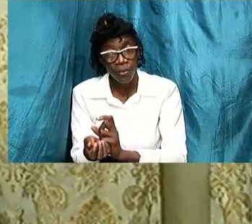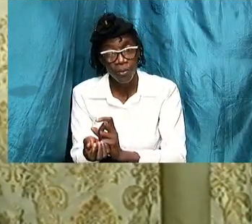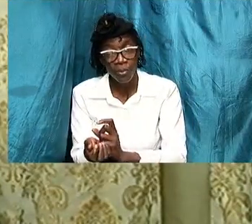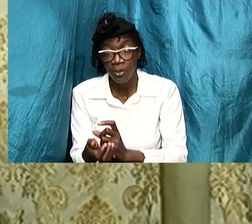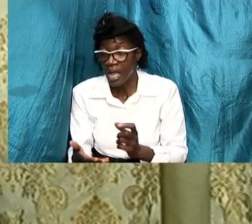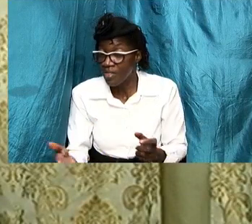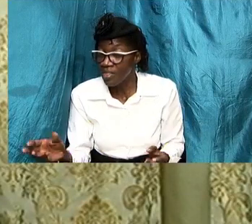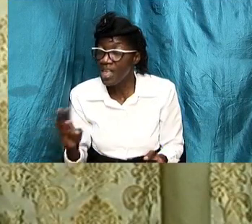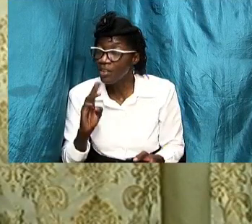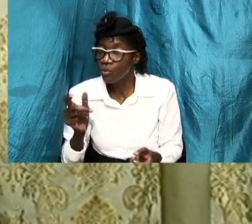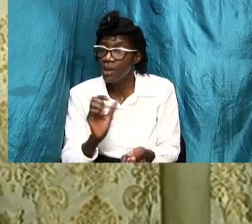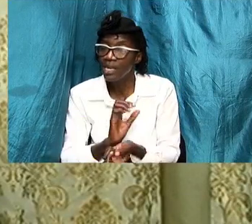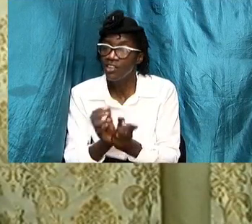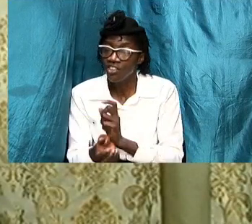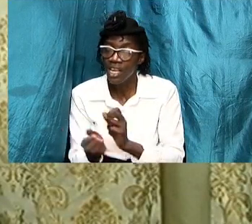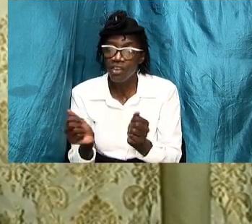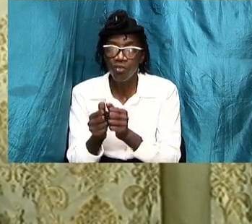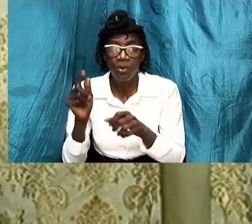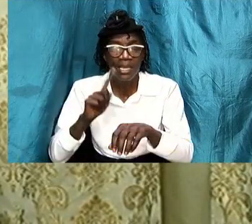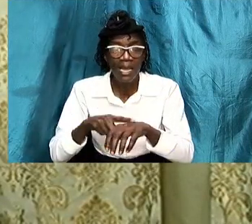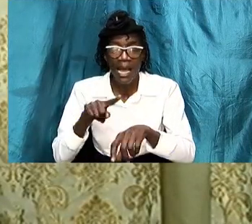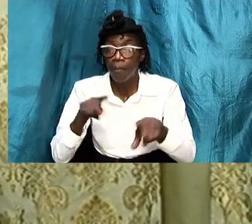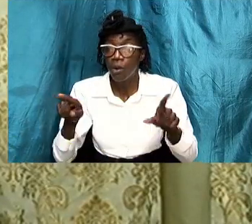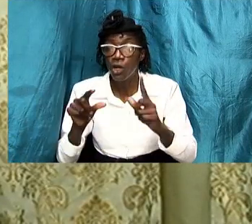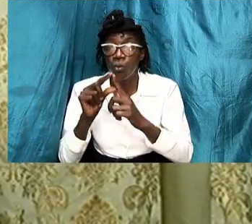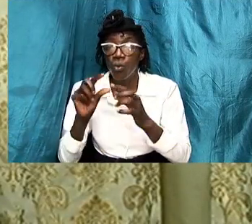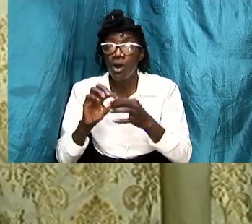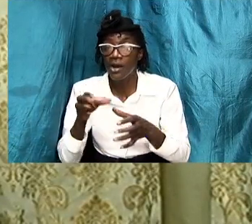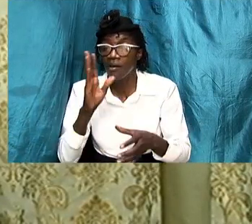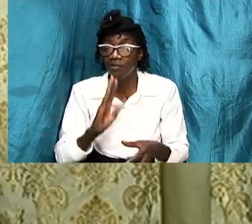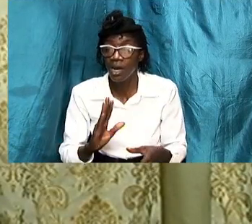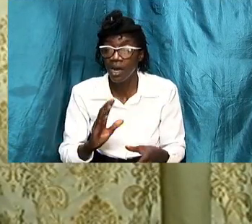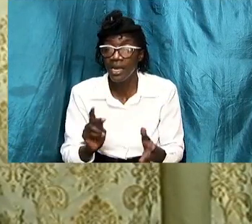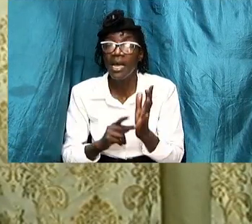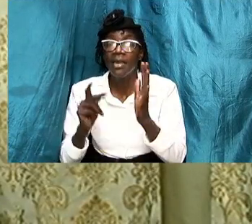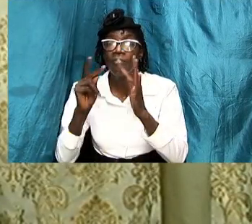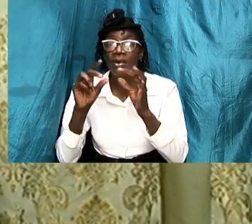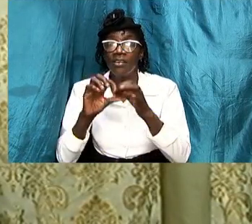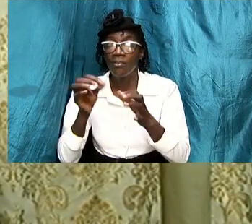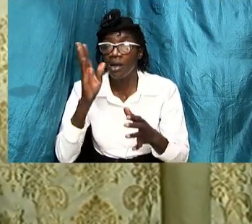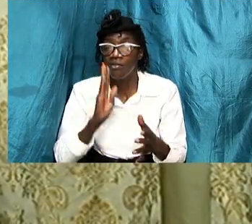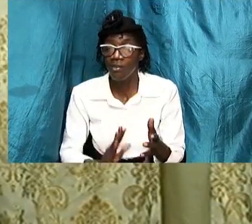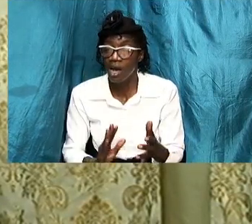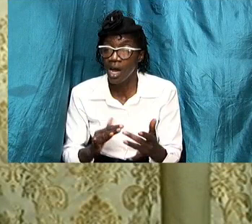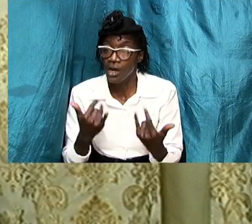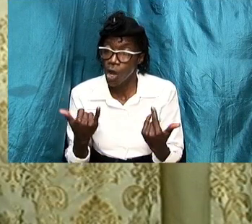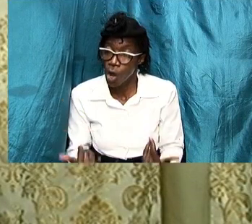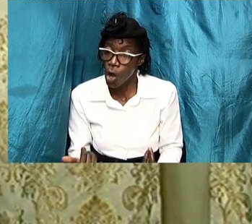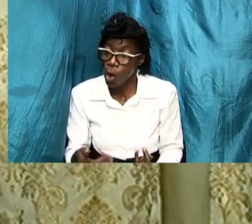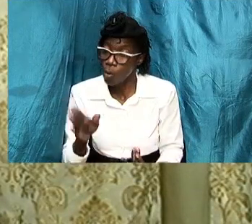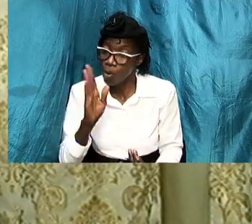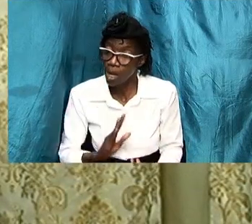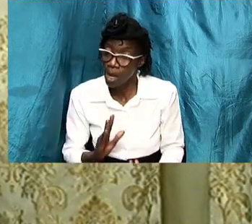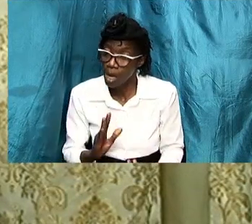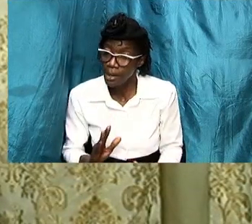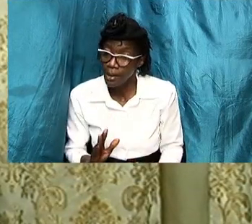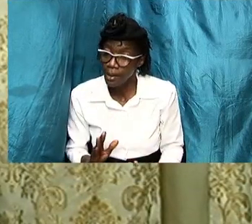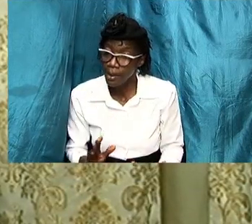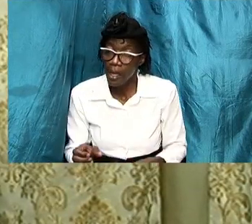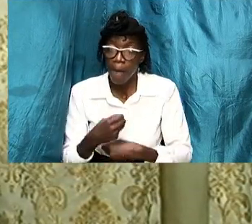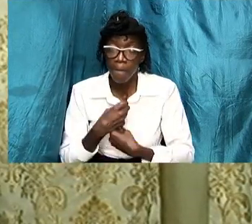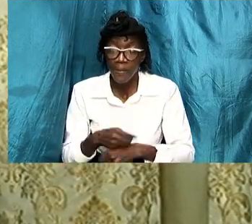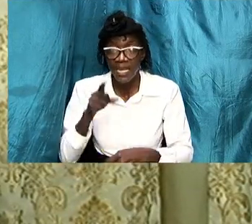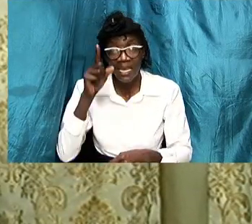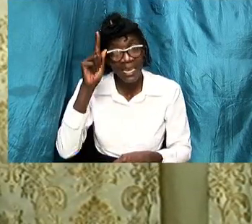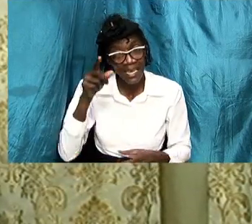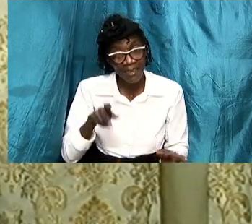things will change with the times but the word of god the principle of god how god establishes plans the